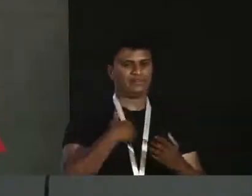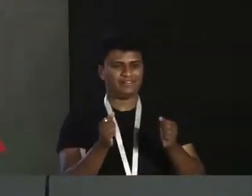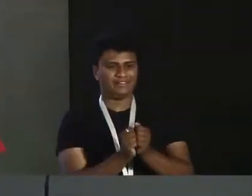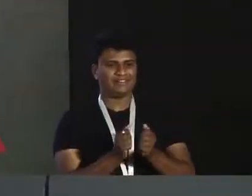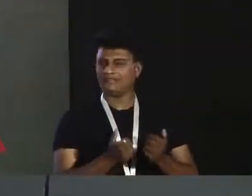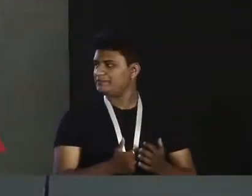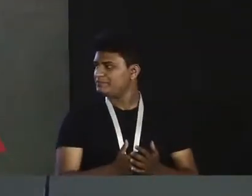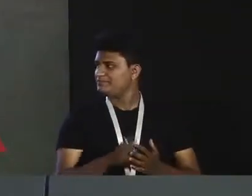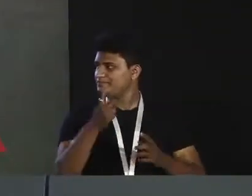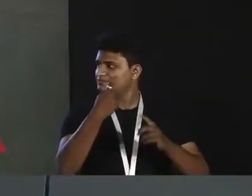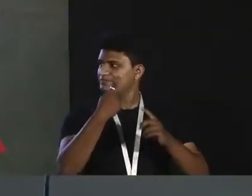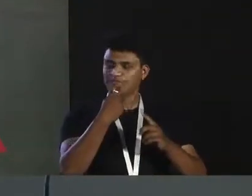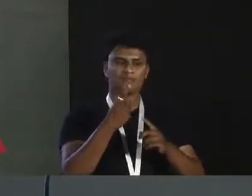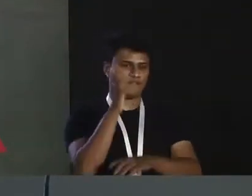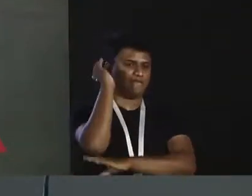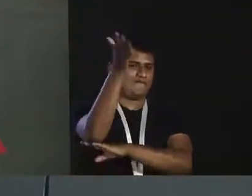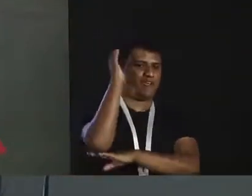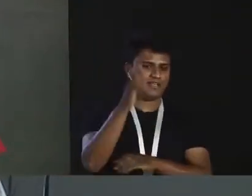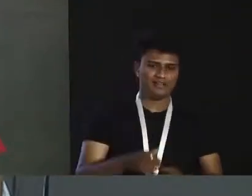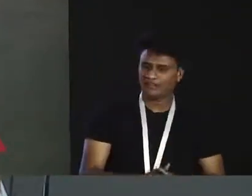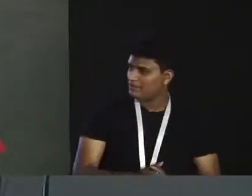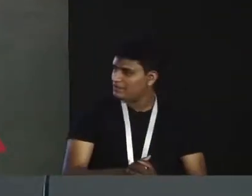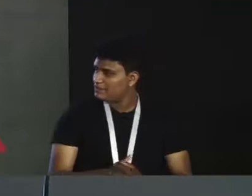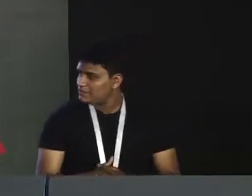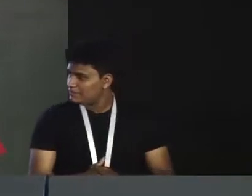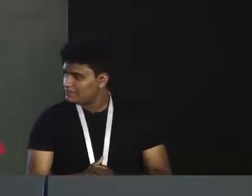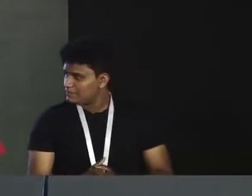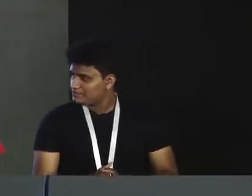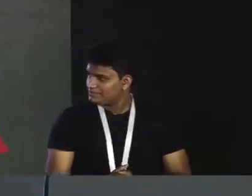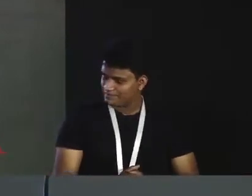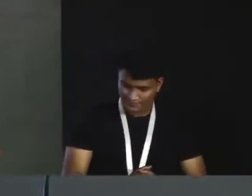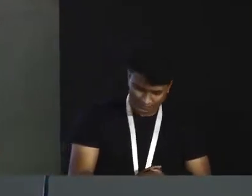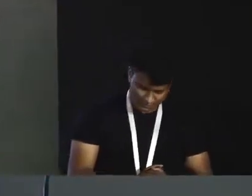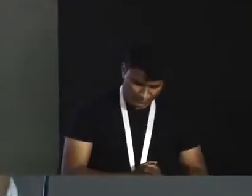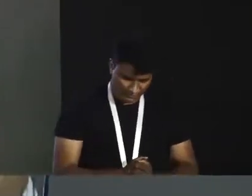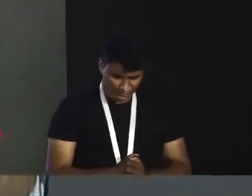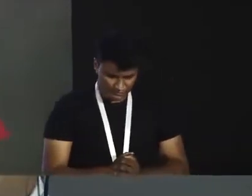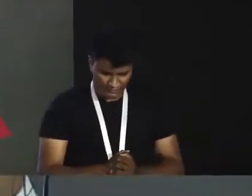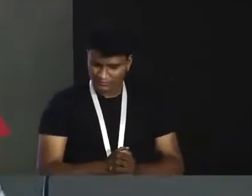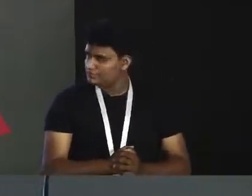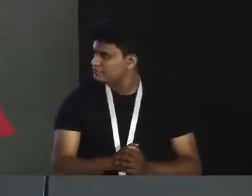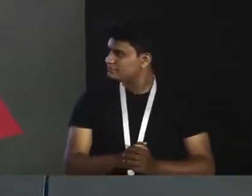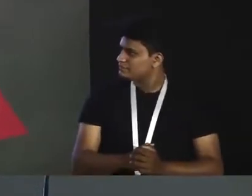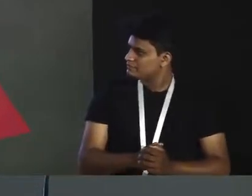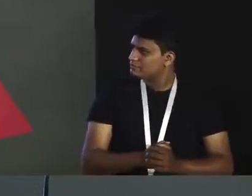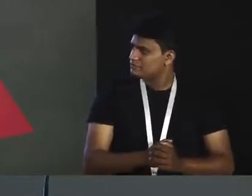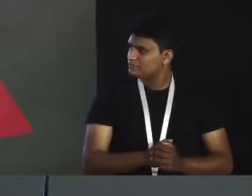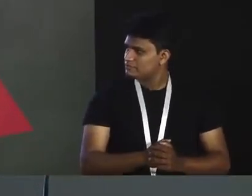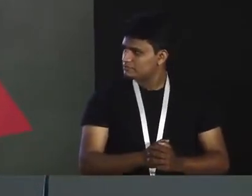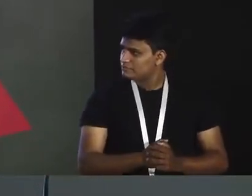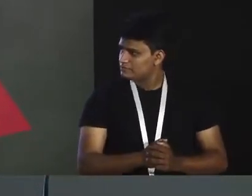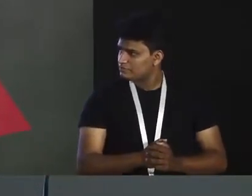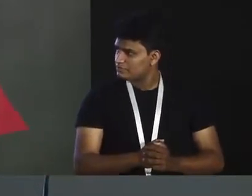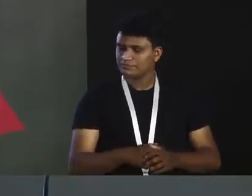first speaker, so to speak. All right. So, what I'm